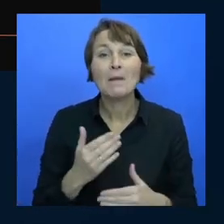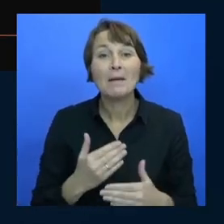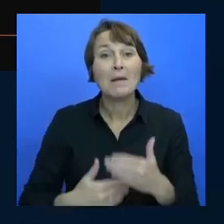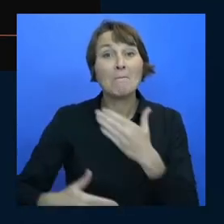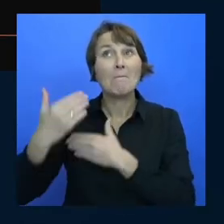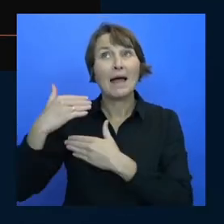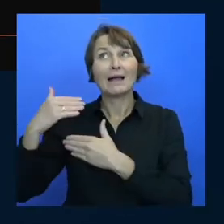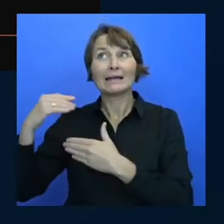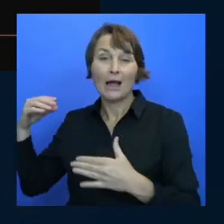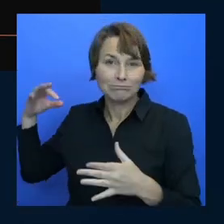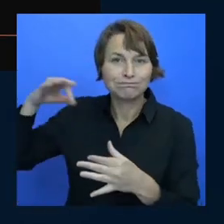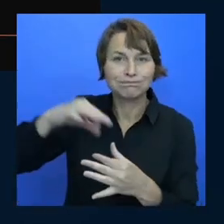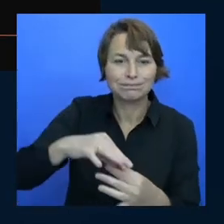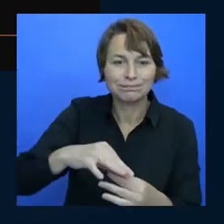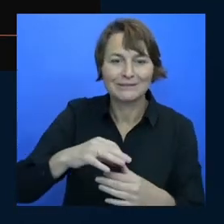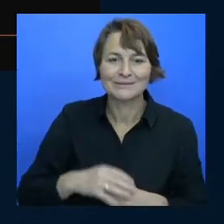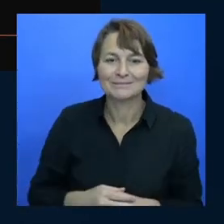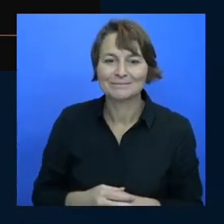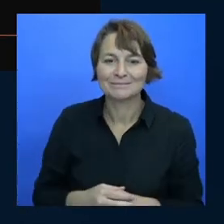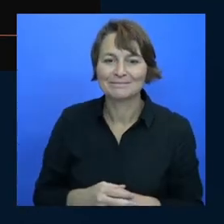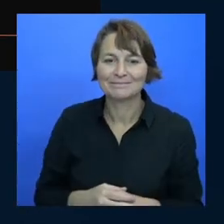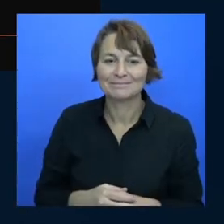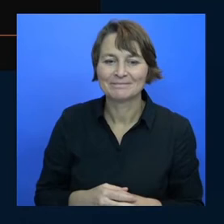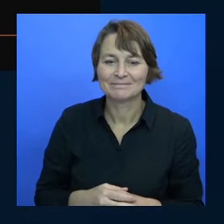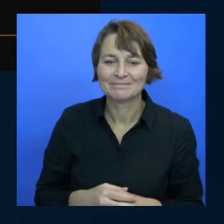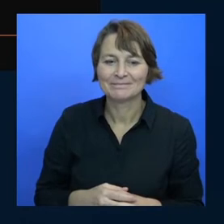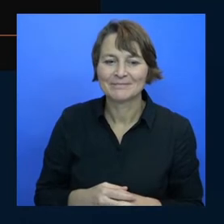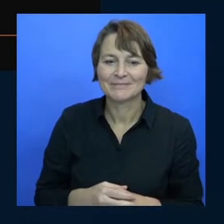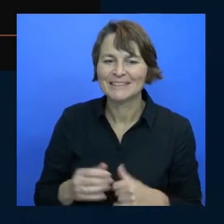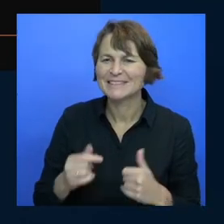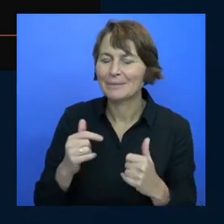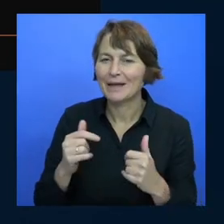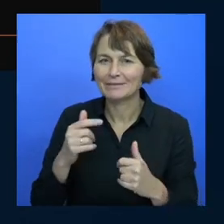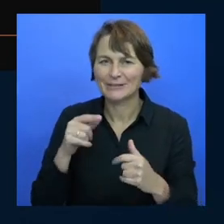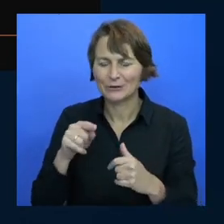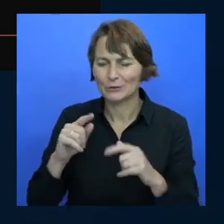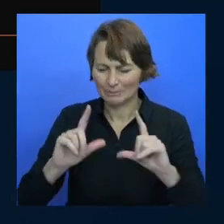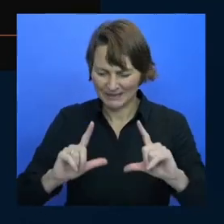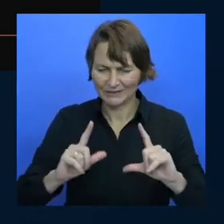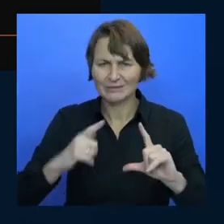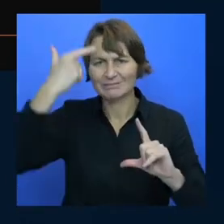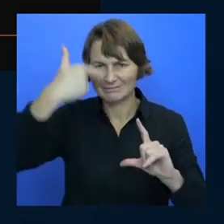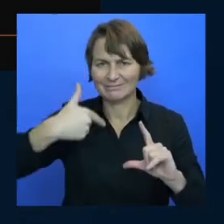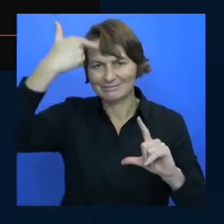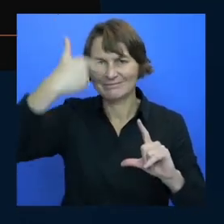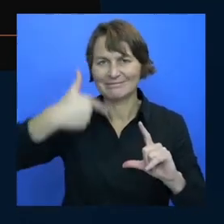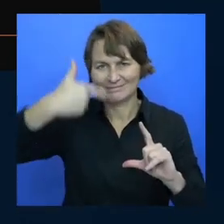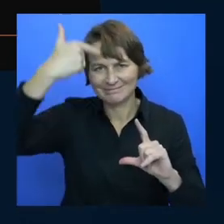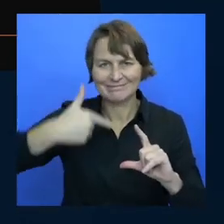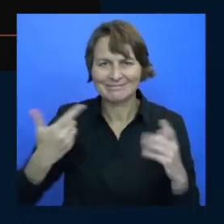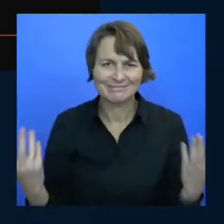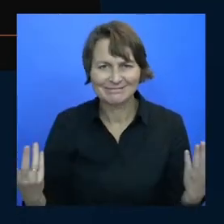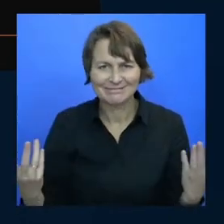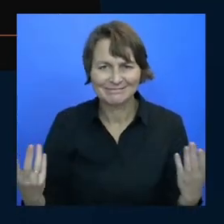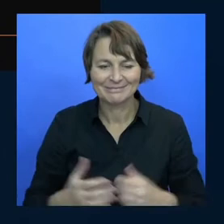someone's having a lot of fun with your your camera yeah there we go seesaw it's like seasick from just watching